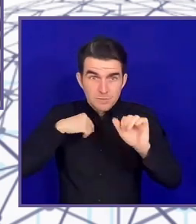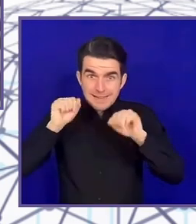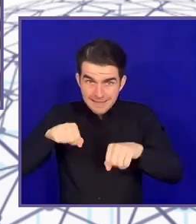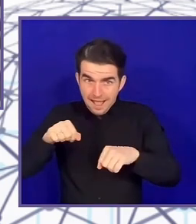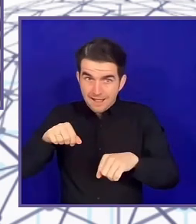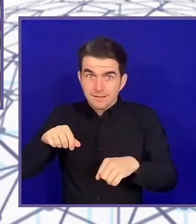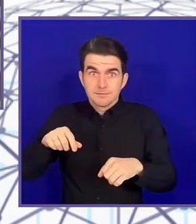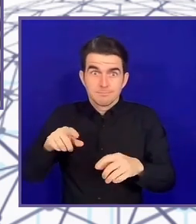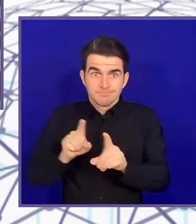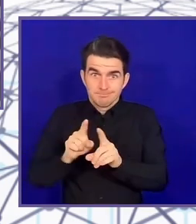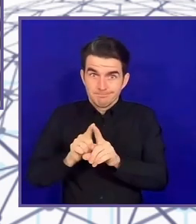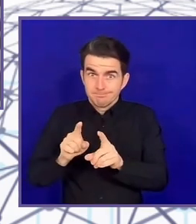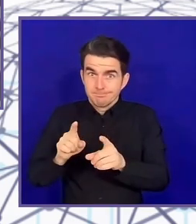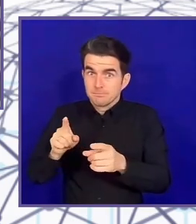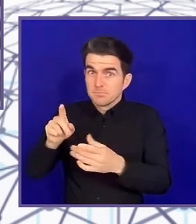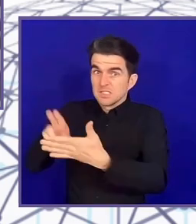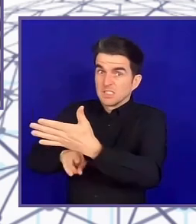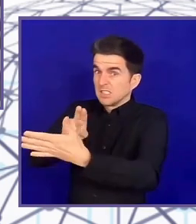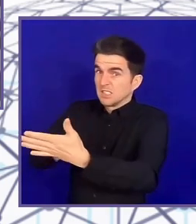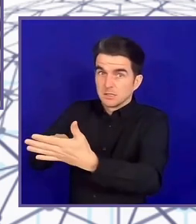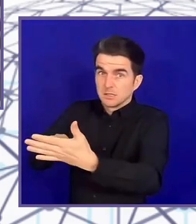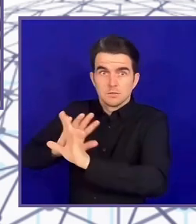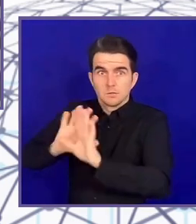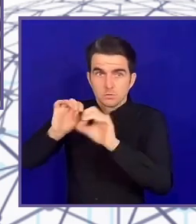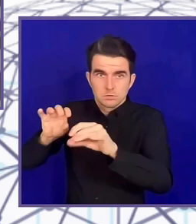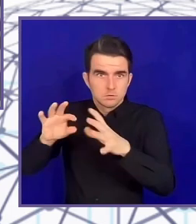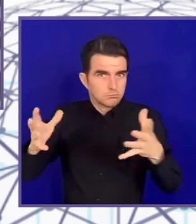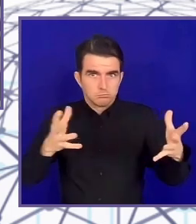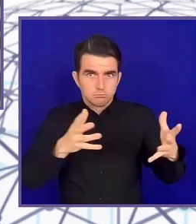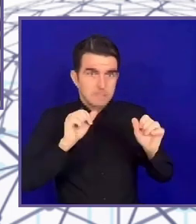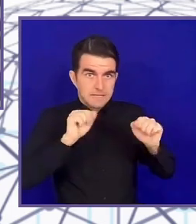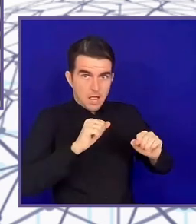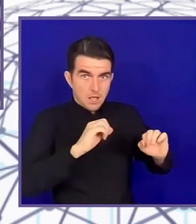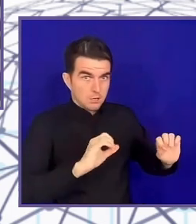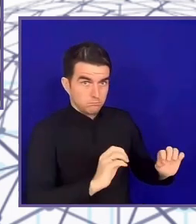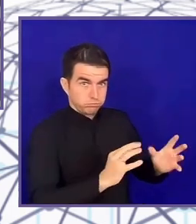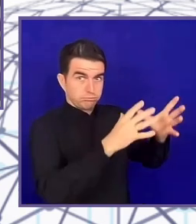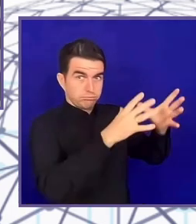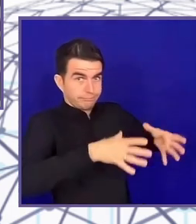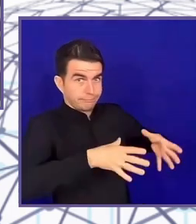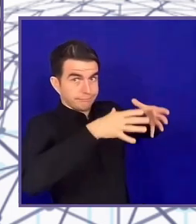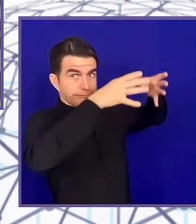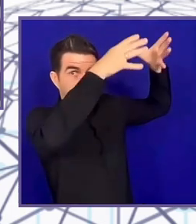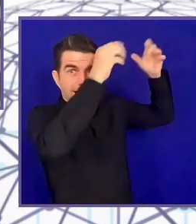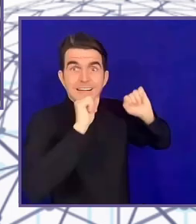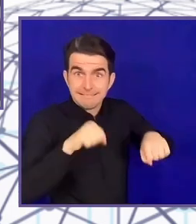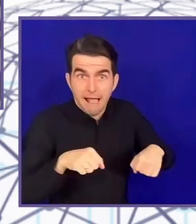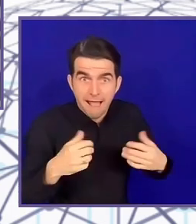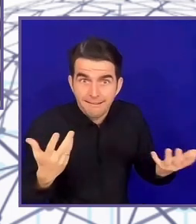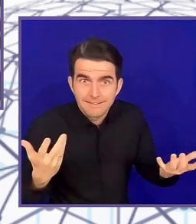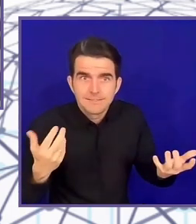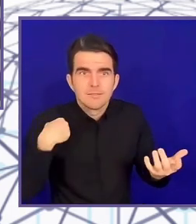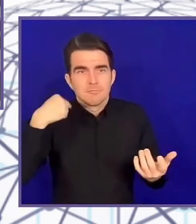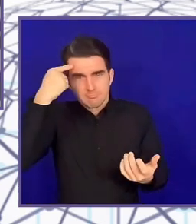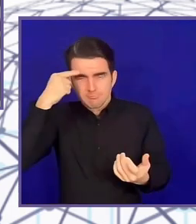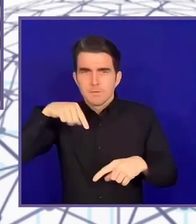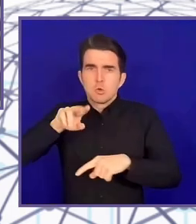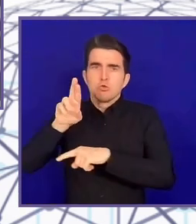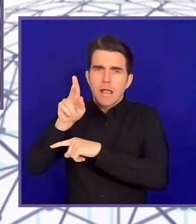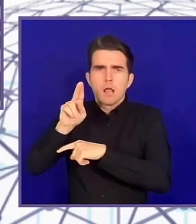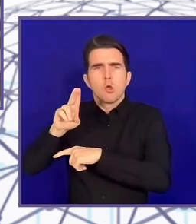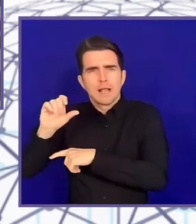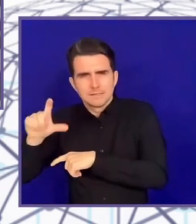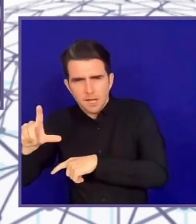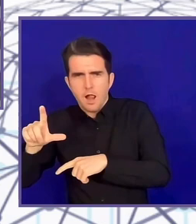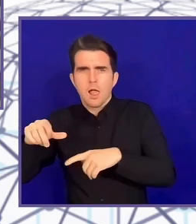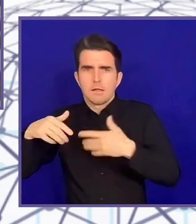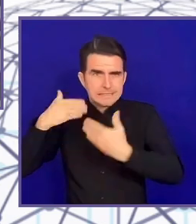circular economy approach to assistive technology? Because if millions of people, we're going to need about 6 million devices per year. Are we really going to